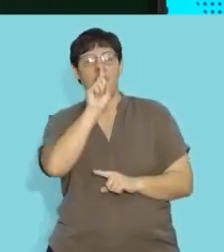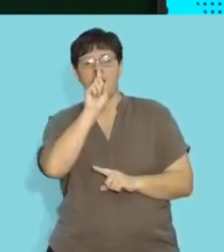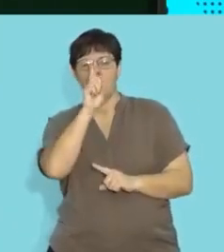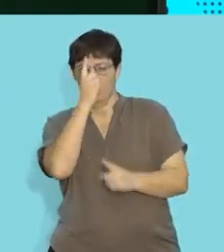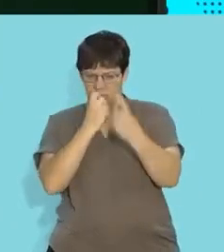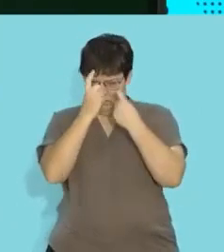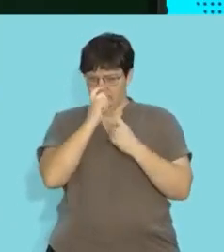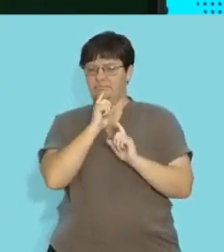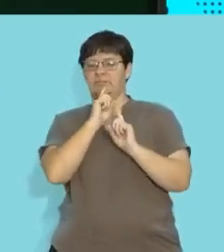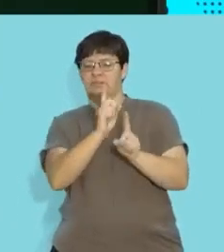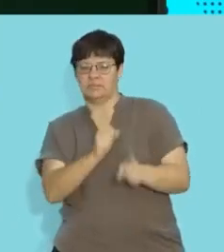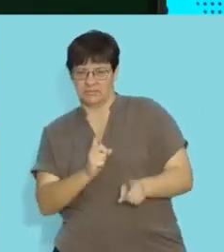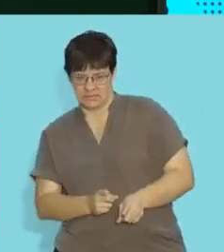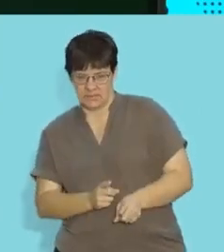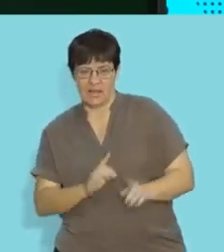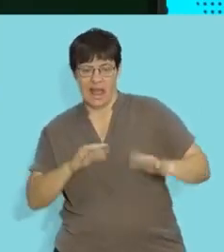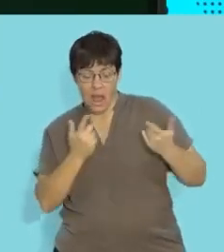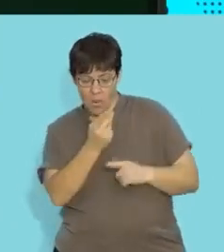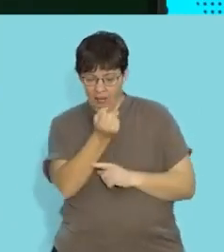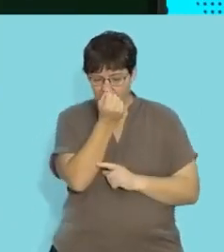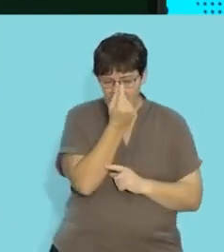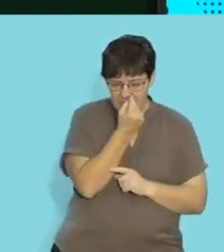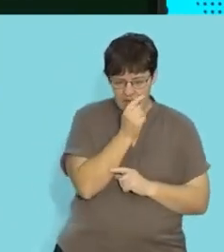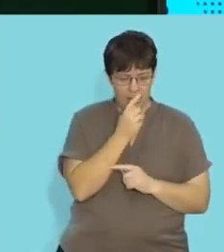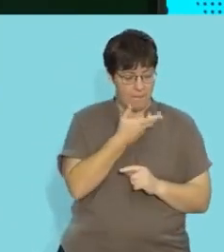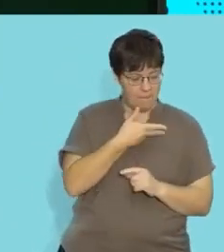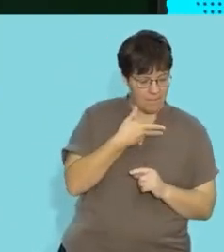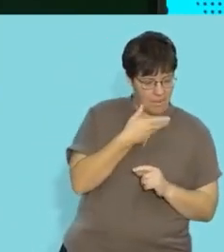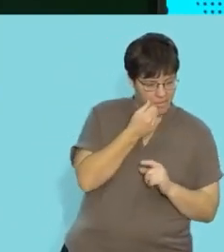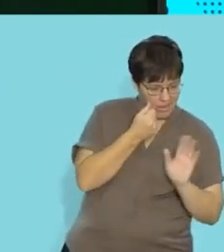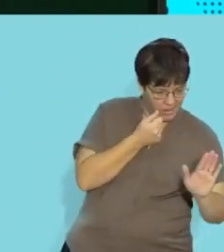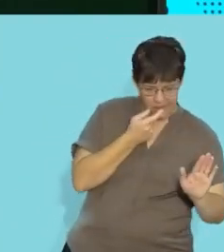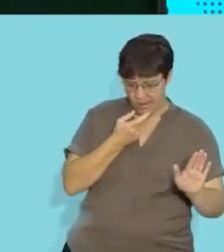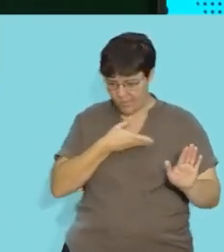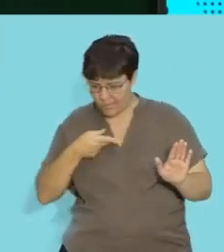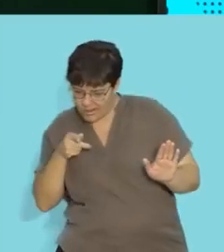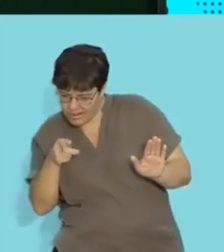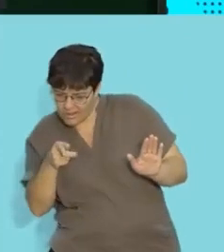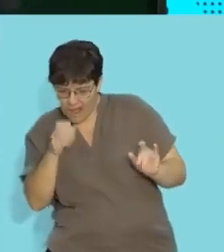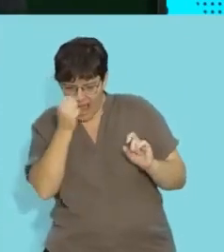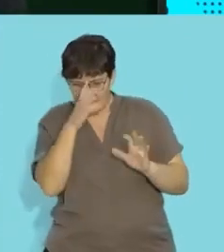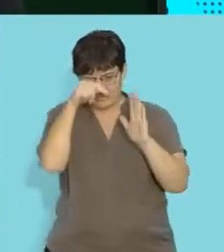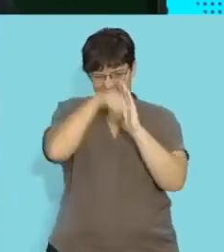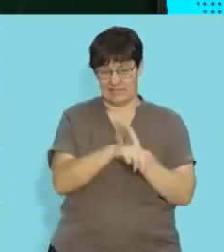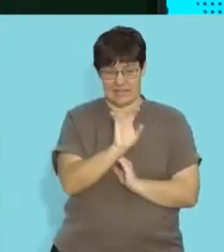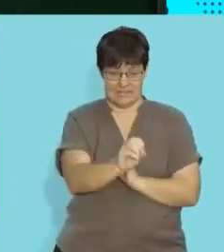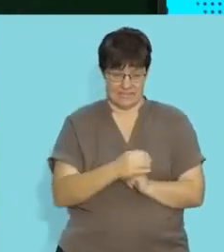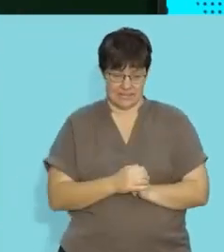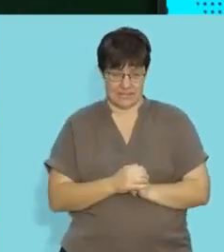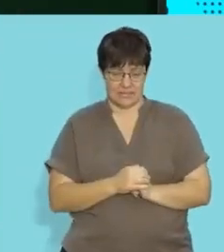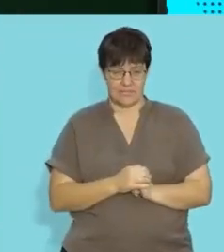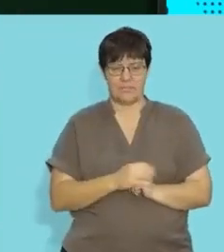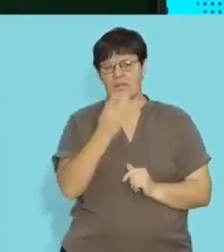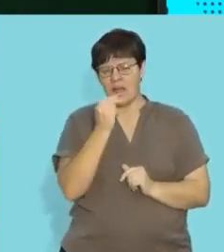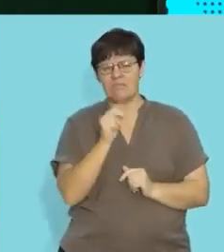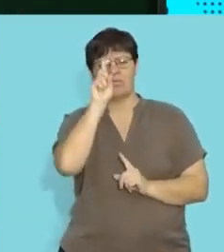and hone in on the application of our understanding of both the male and female reproductive systems so let's get straight into the lesson I've got a few